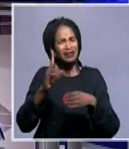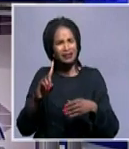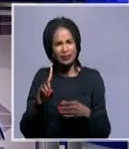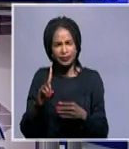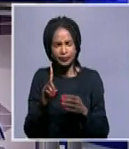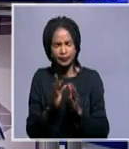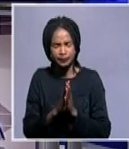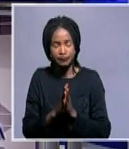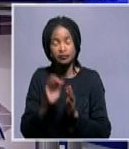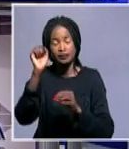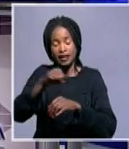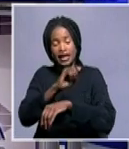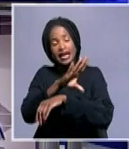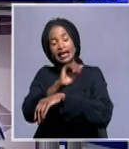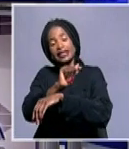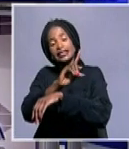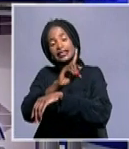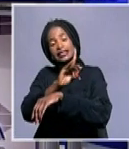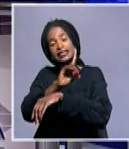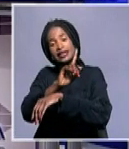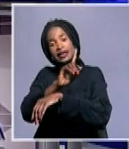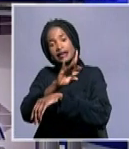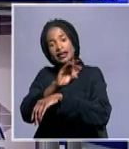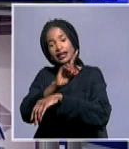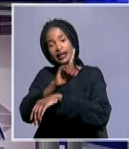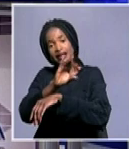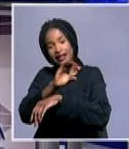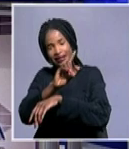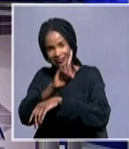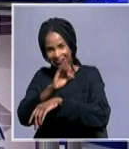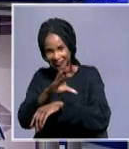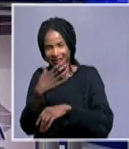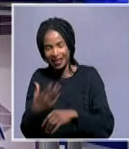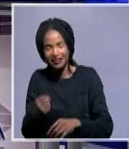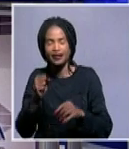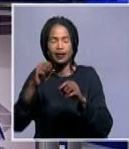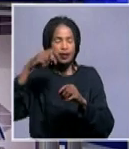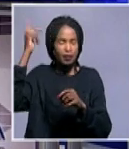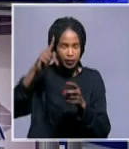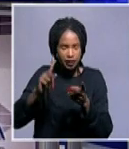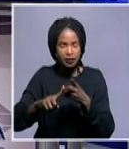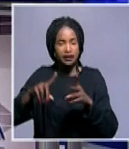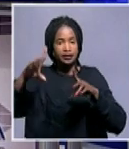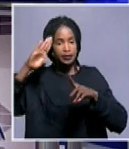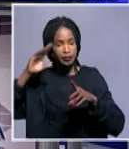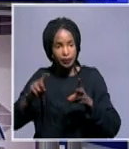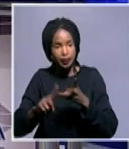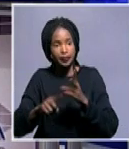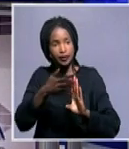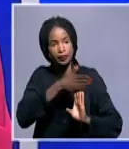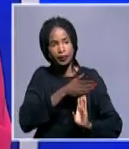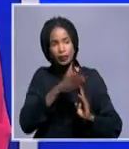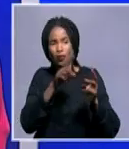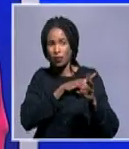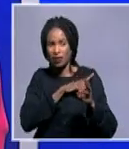an organ on politics, defense and security and as the name indicates the purpose of the